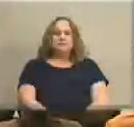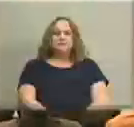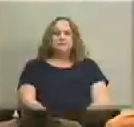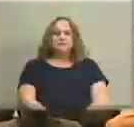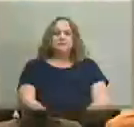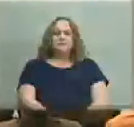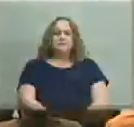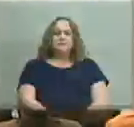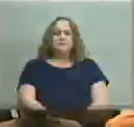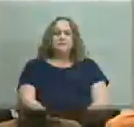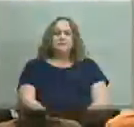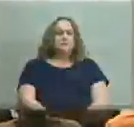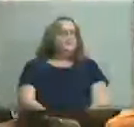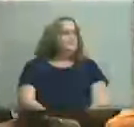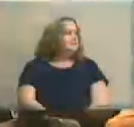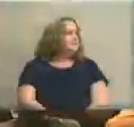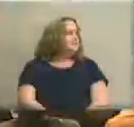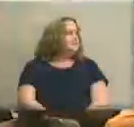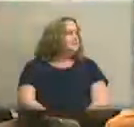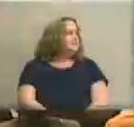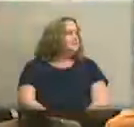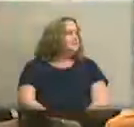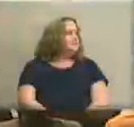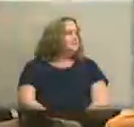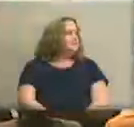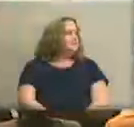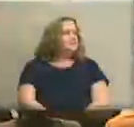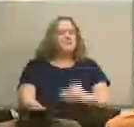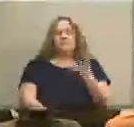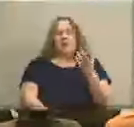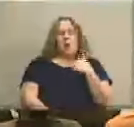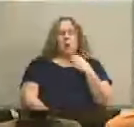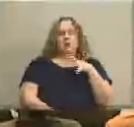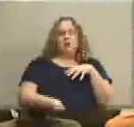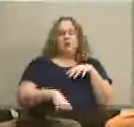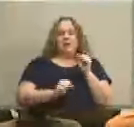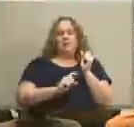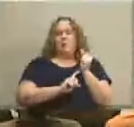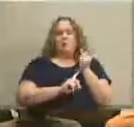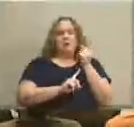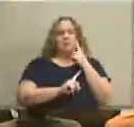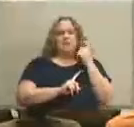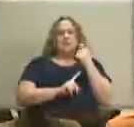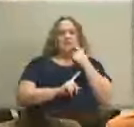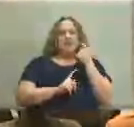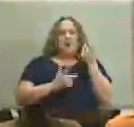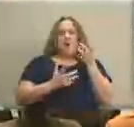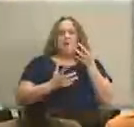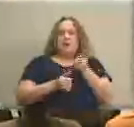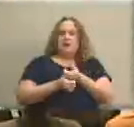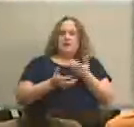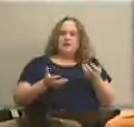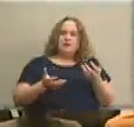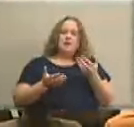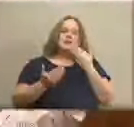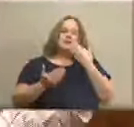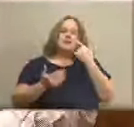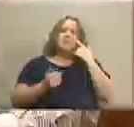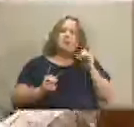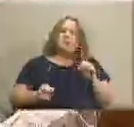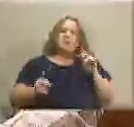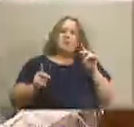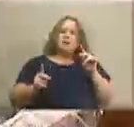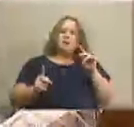you have three minutes and there will be one bell after two and a half said everything I was going to say anyway okay Dr. Oregon's board members thanks for the opportunity